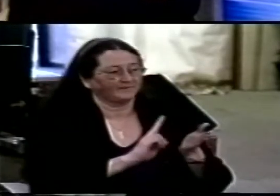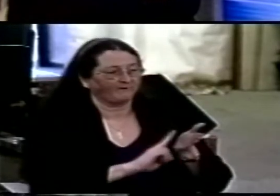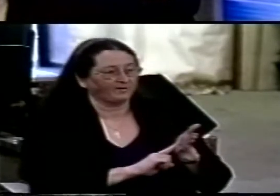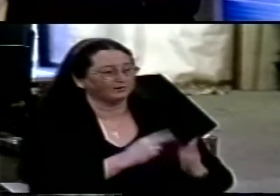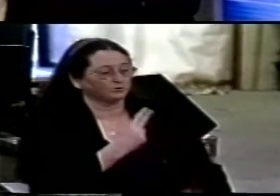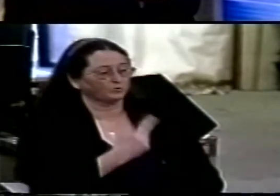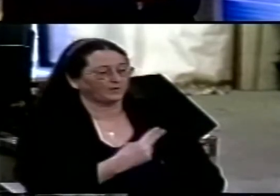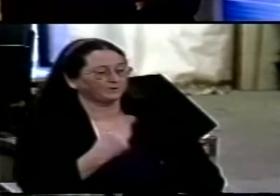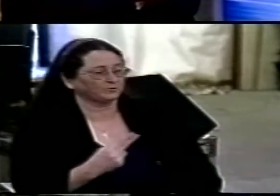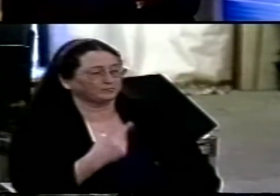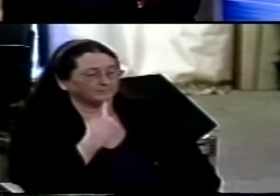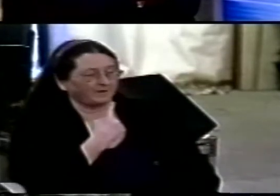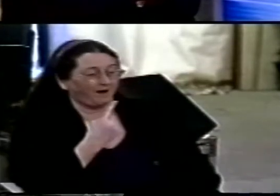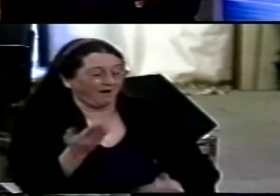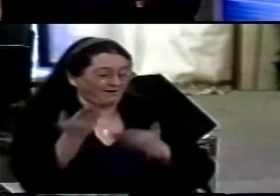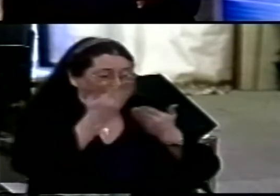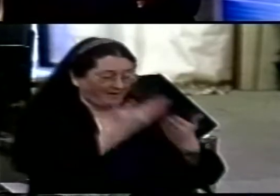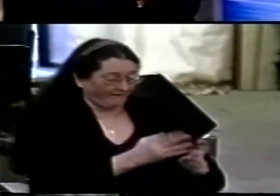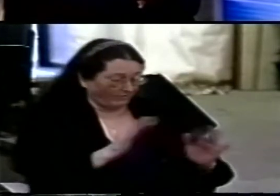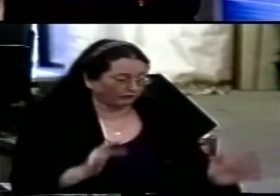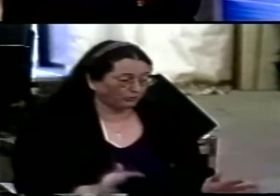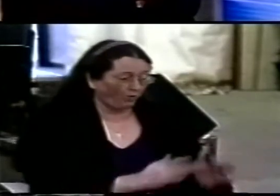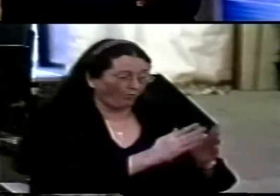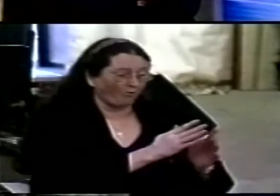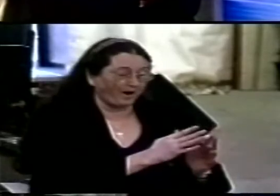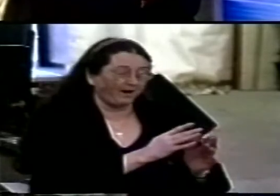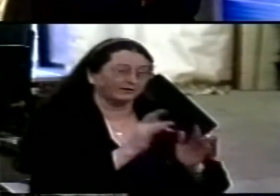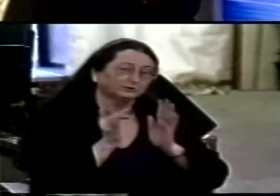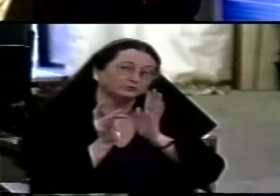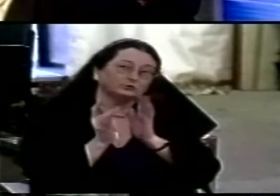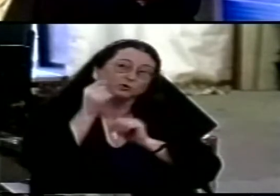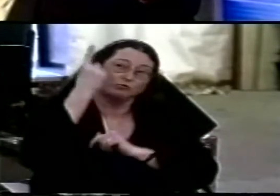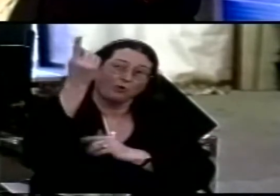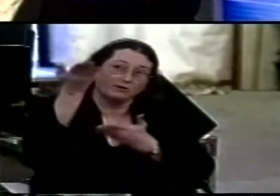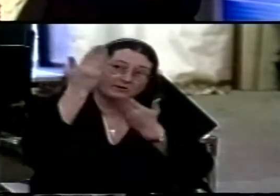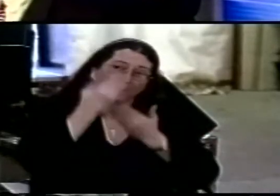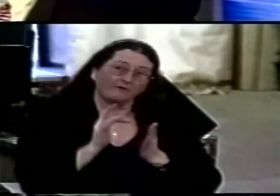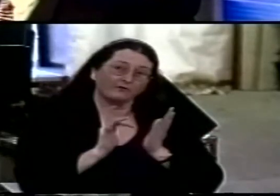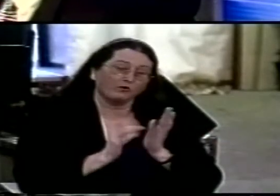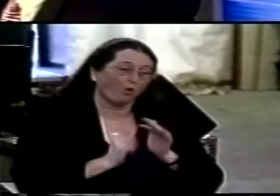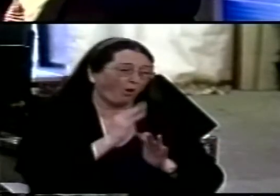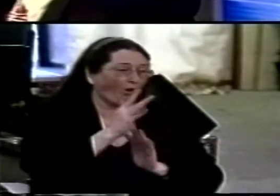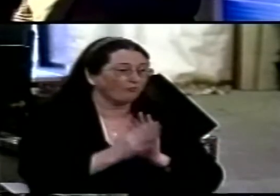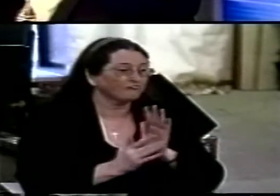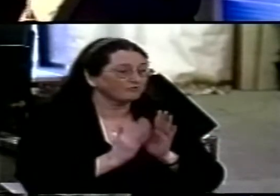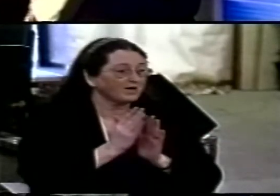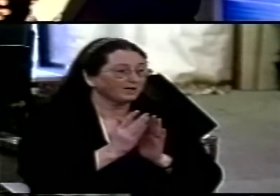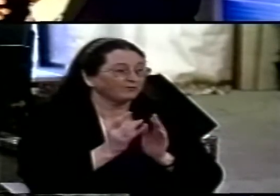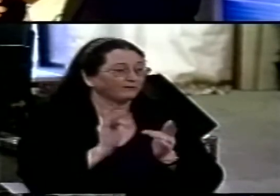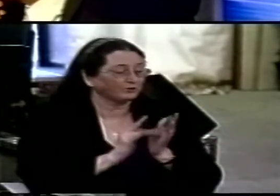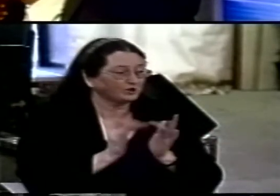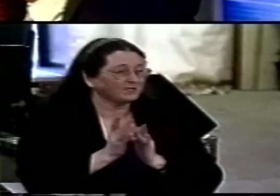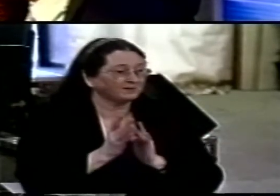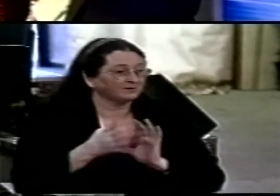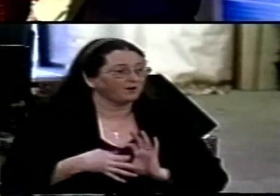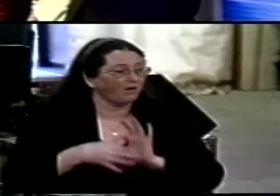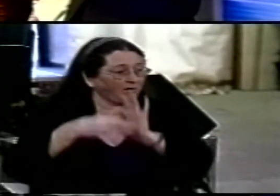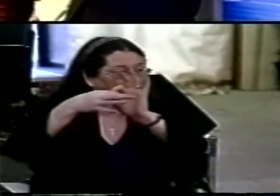have given them the glory that you gave me so that we may be one